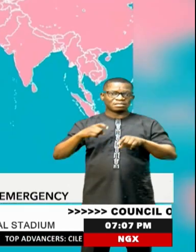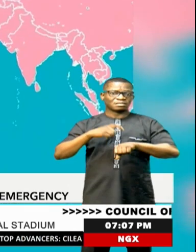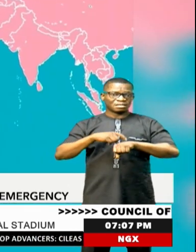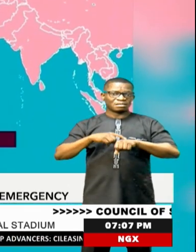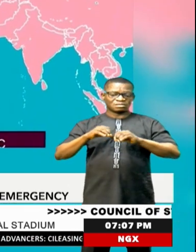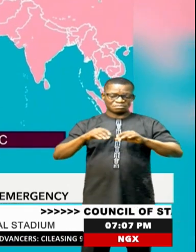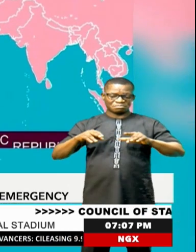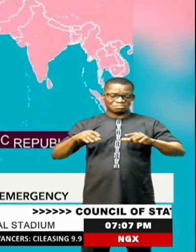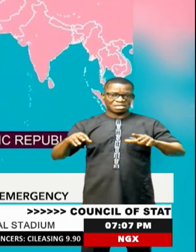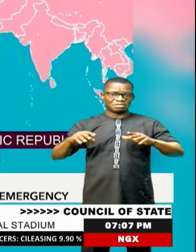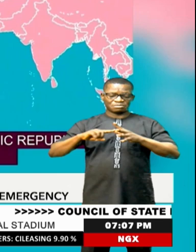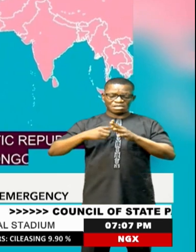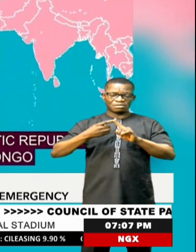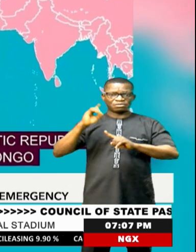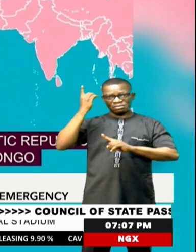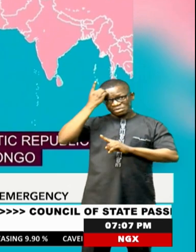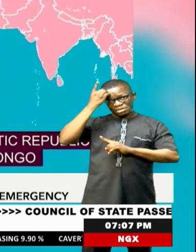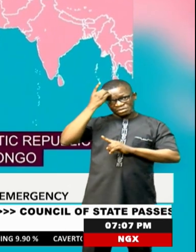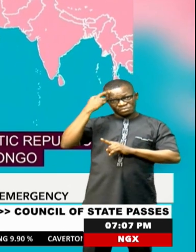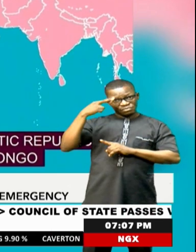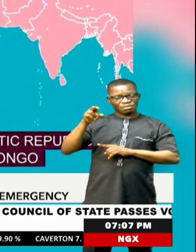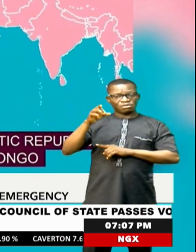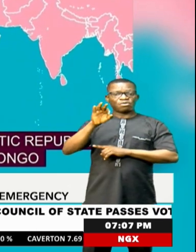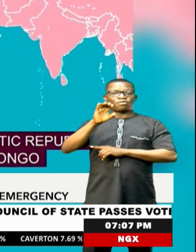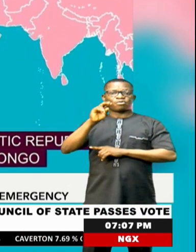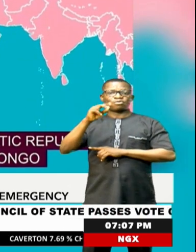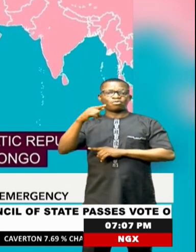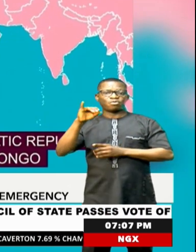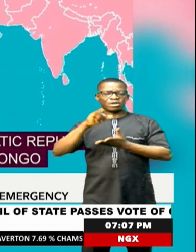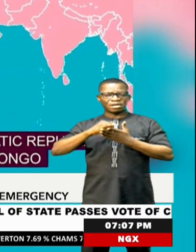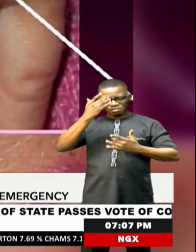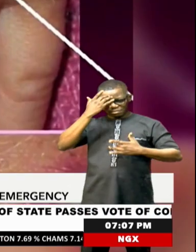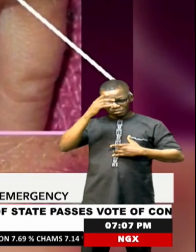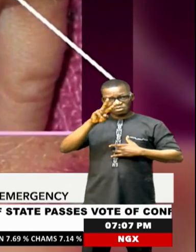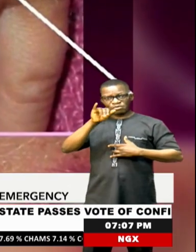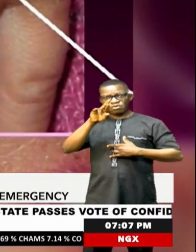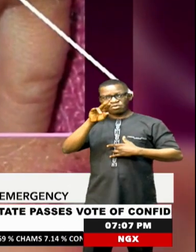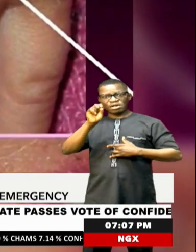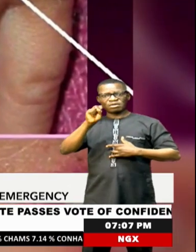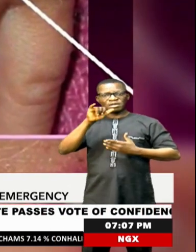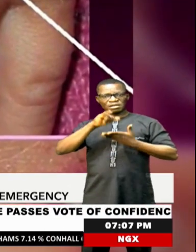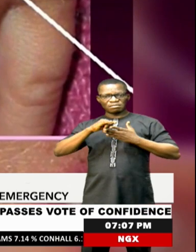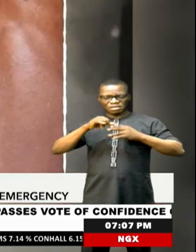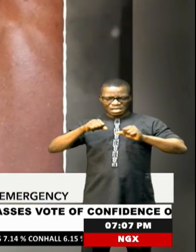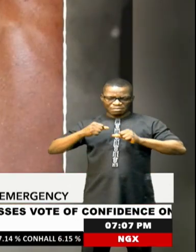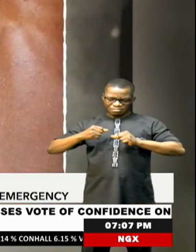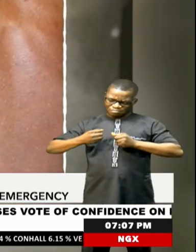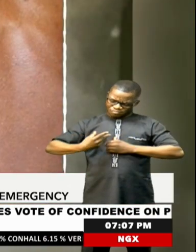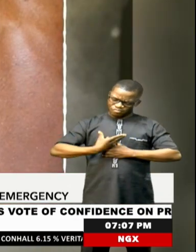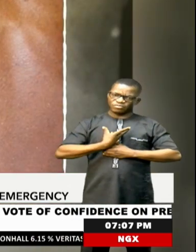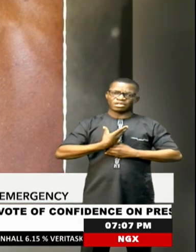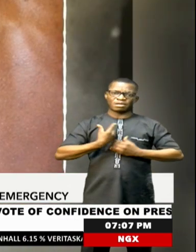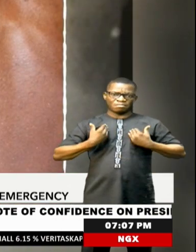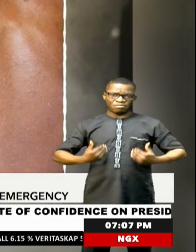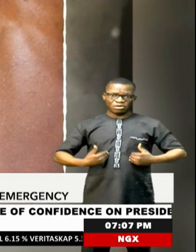Starting from the Democratic Republic of Congo, the virus, which can cause lesions across the whole body, has spread to